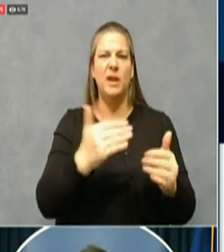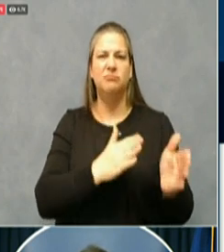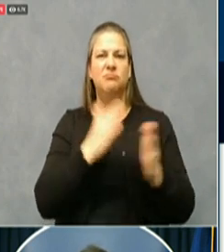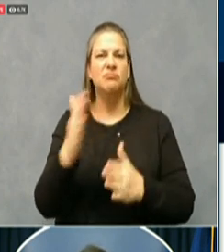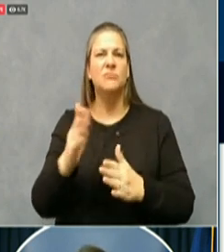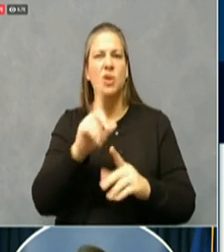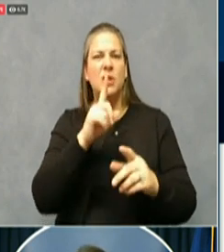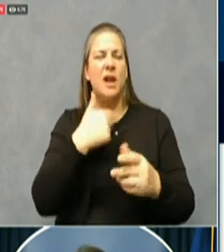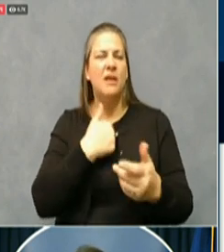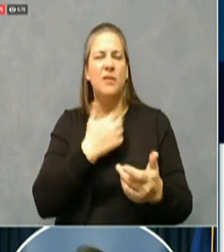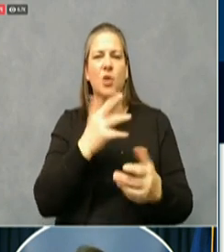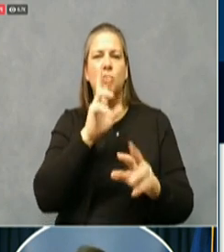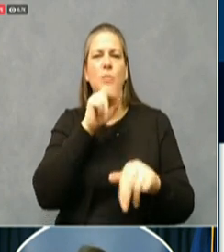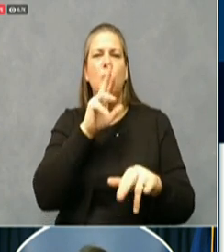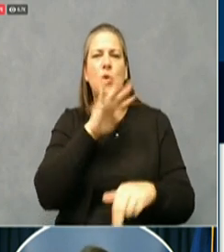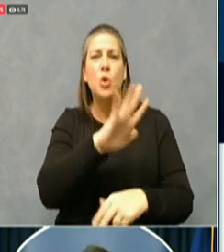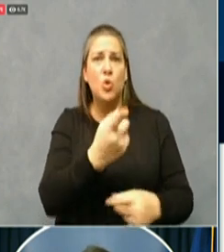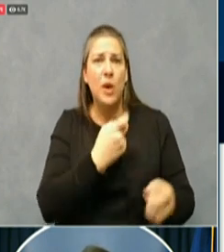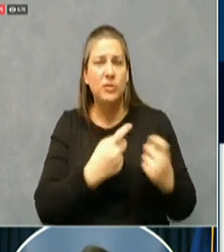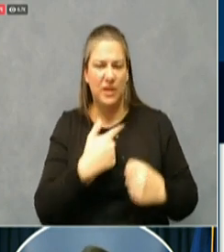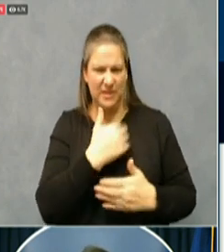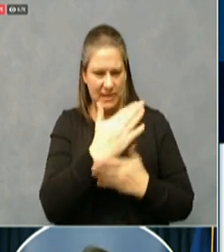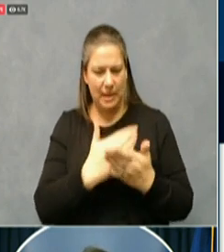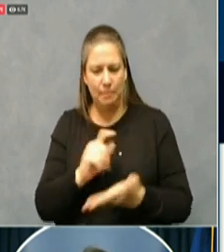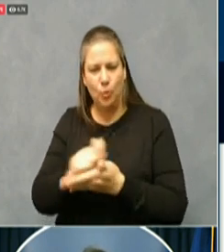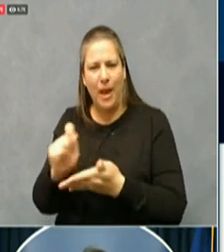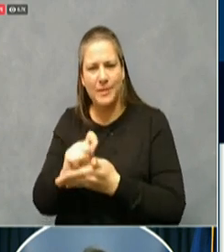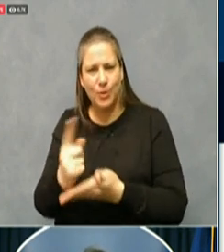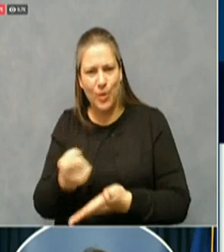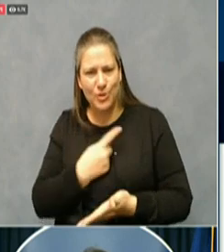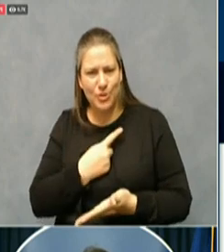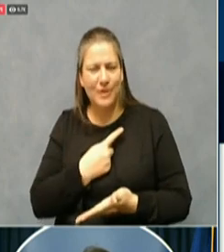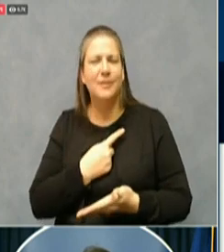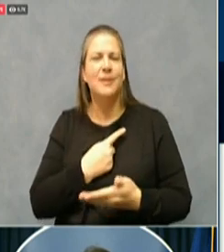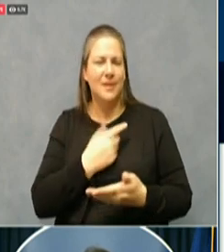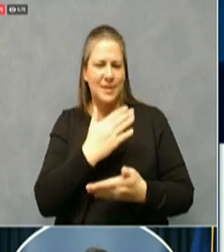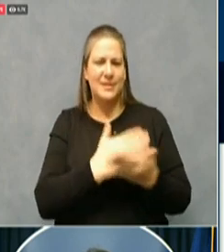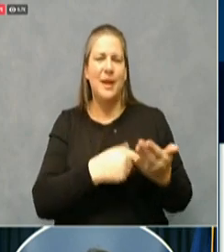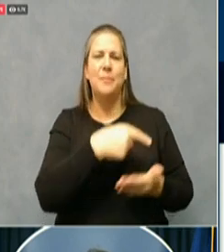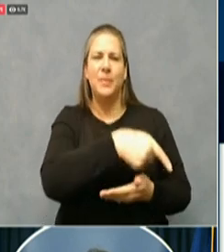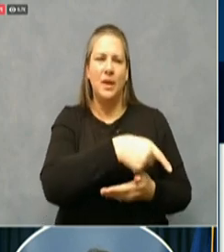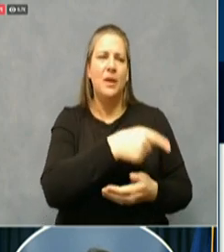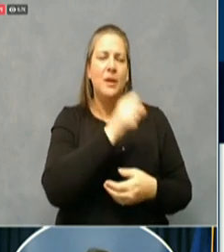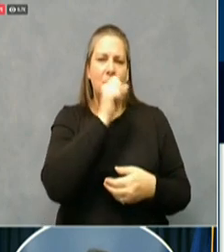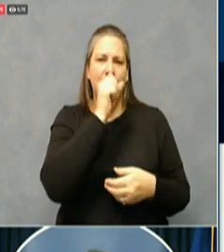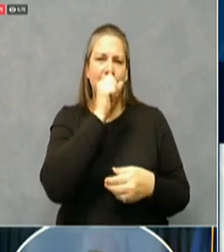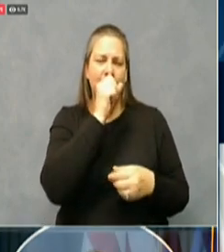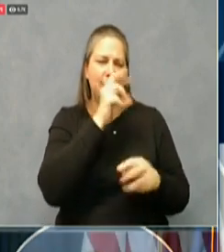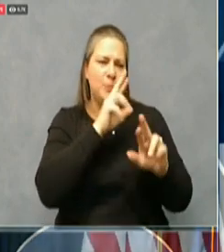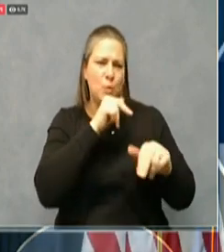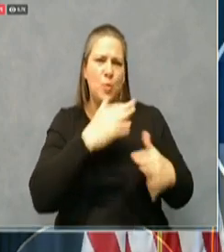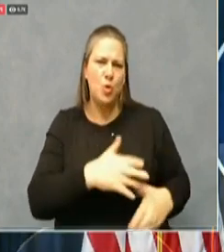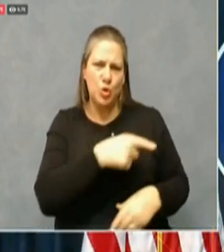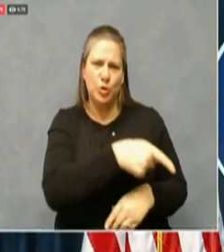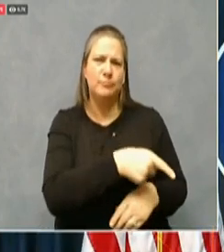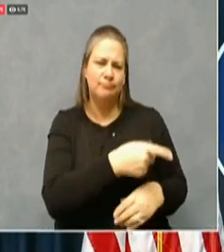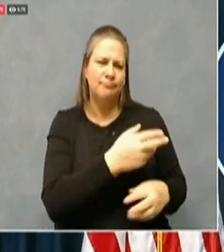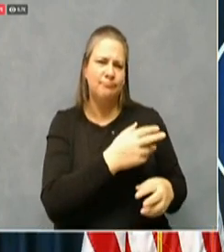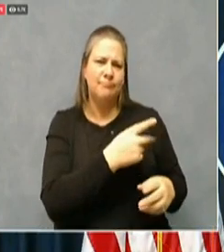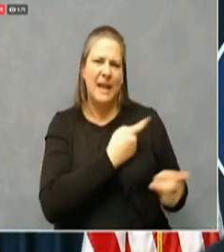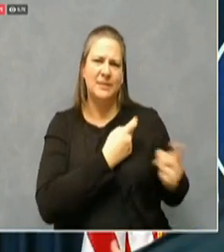some written and we have a number of journalists on the line. So let's start with Mike Valenti from Wlex.